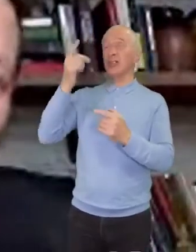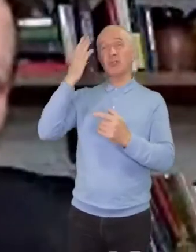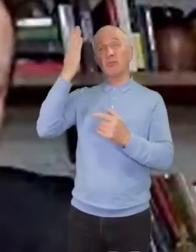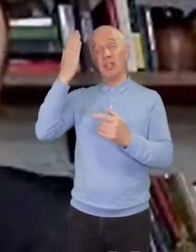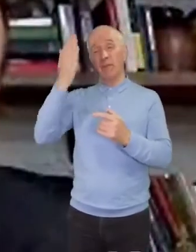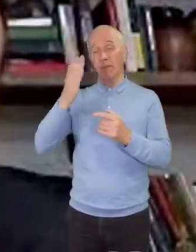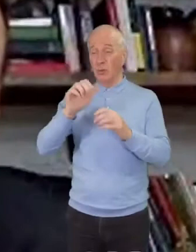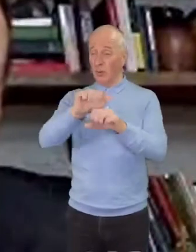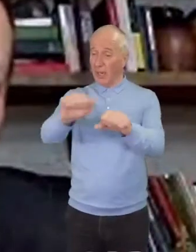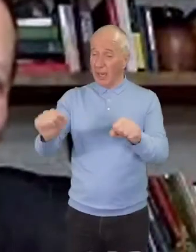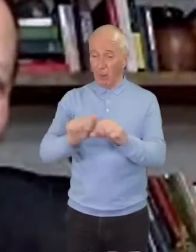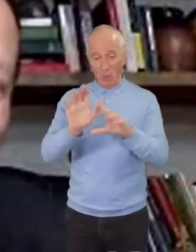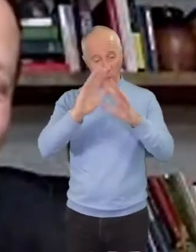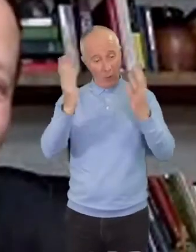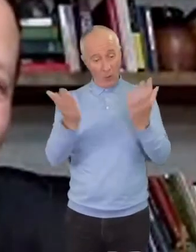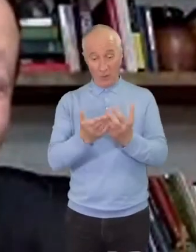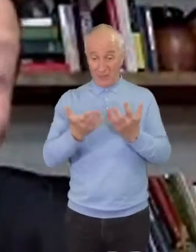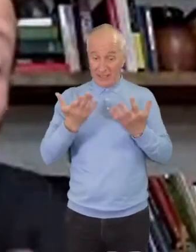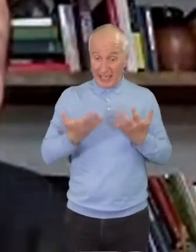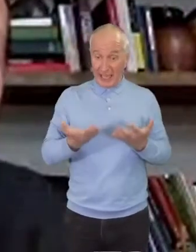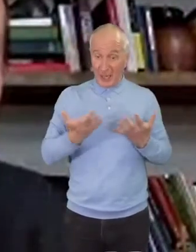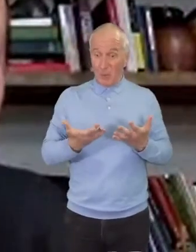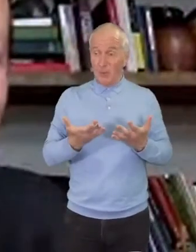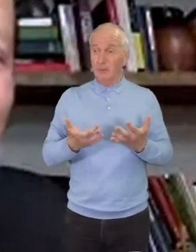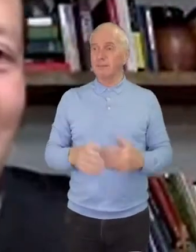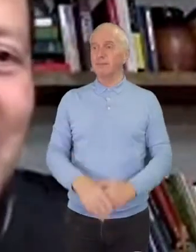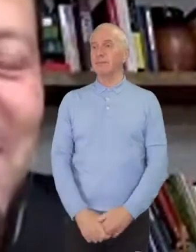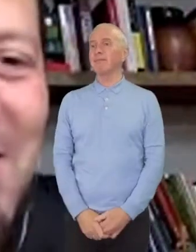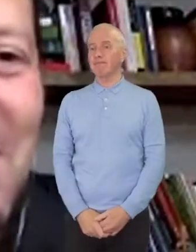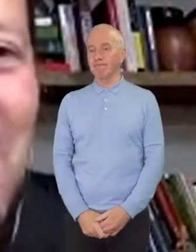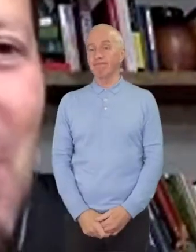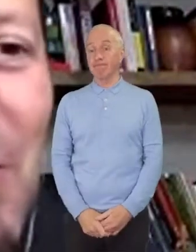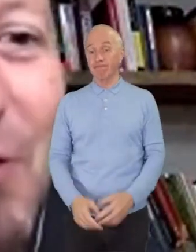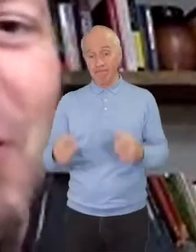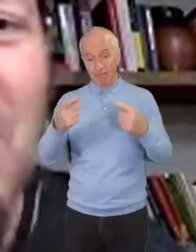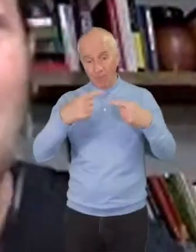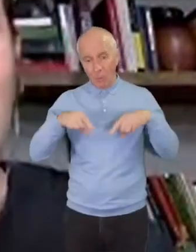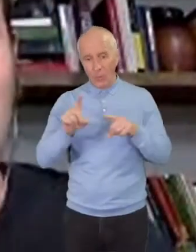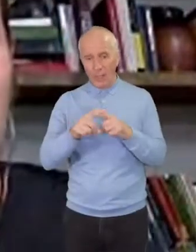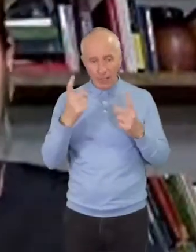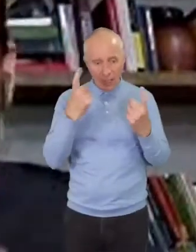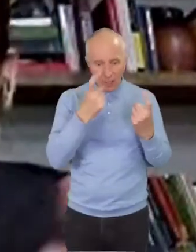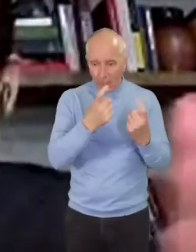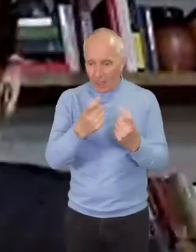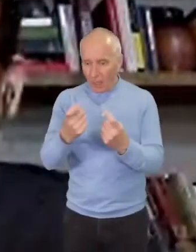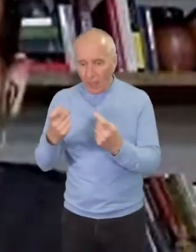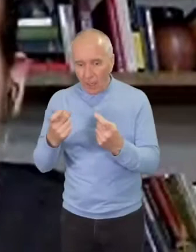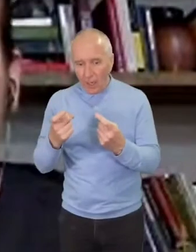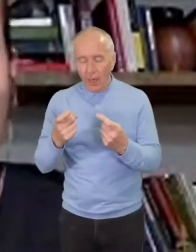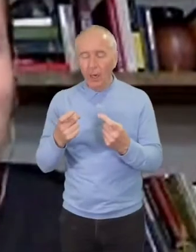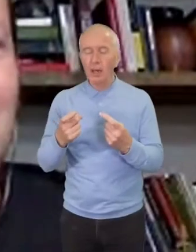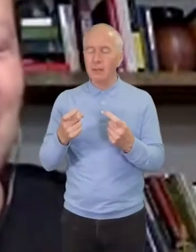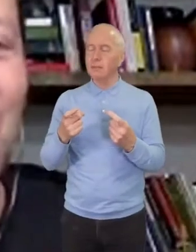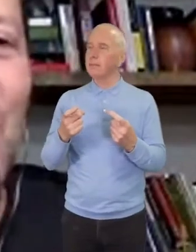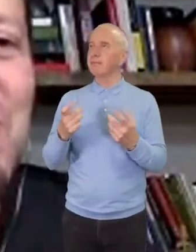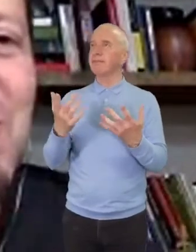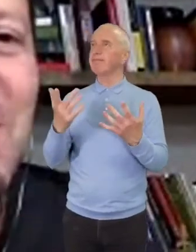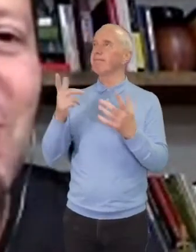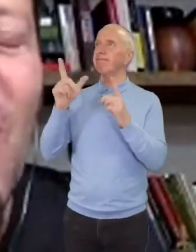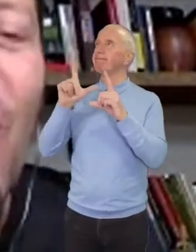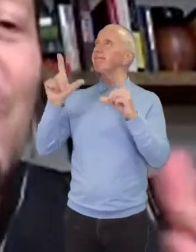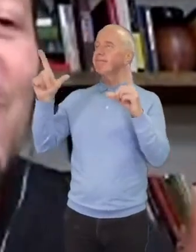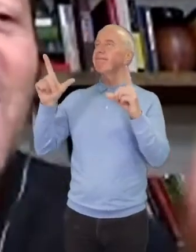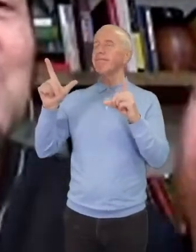world right now? And as we seek that, the world can see that